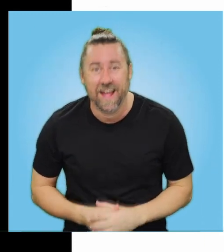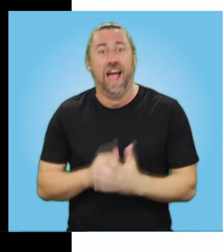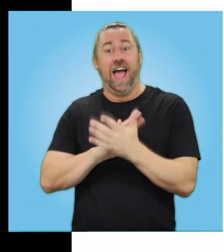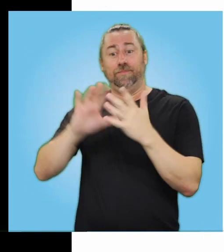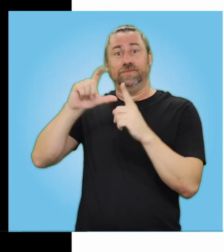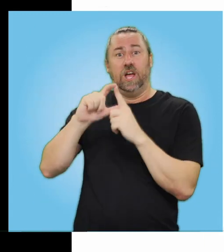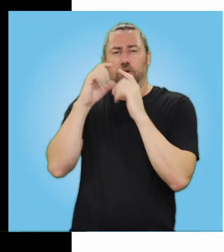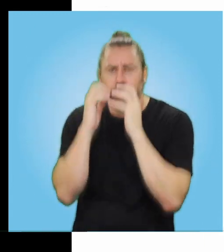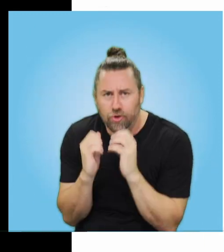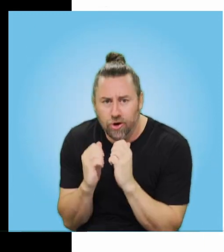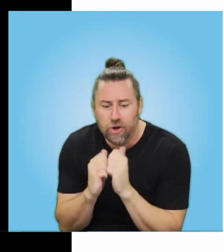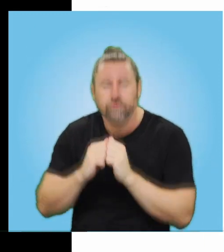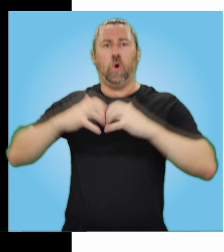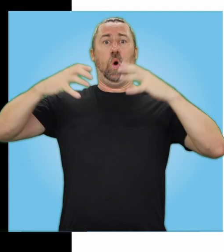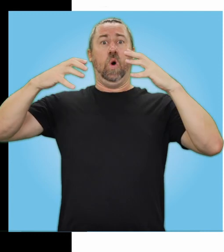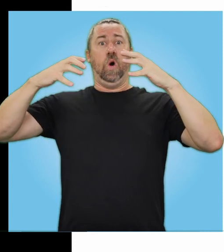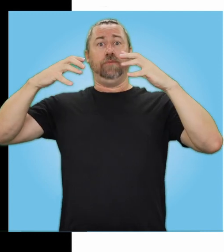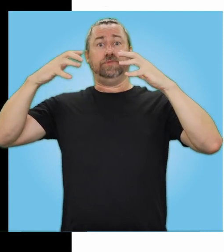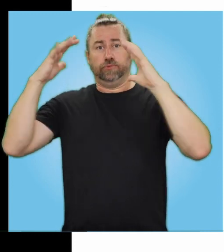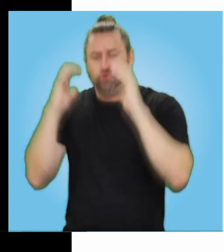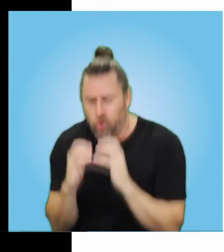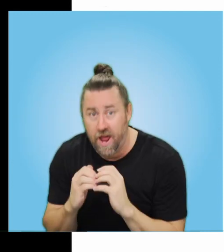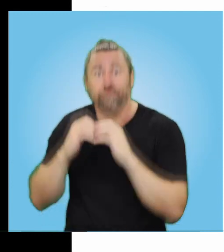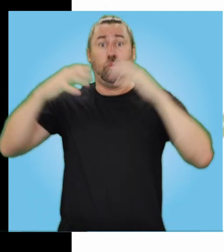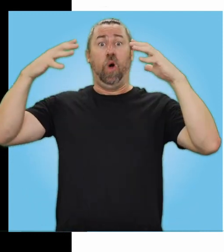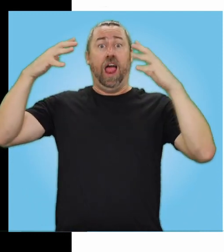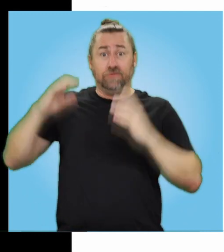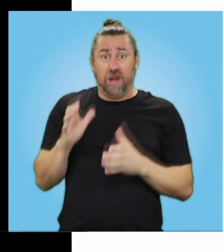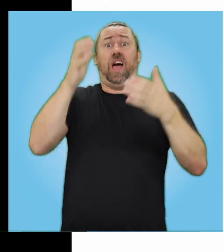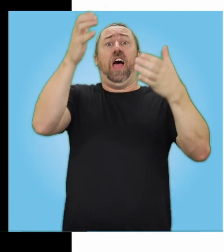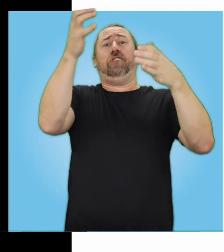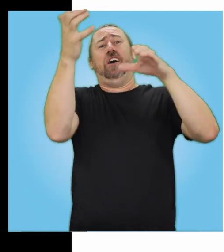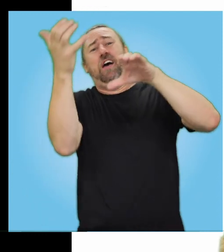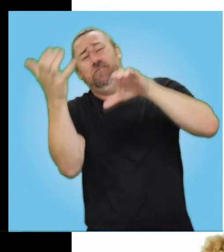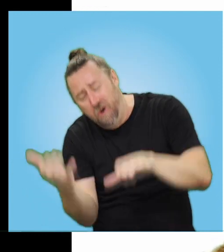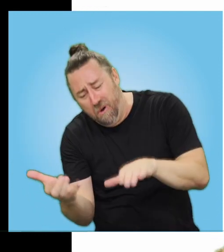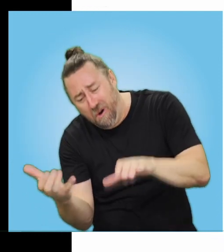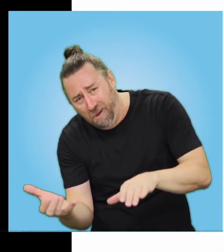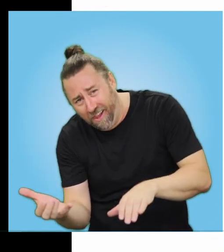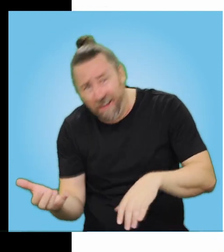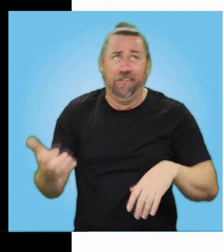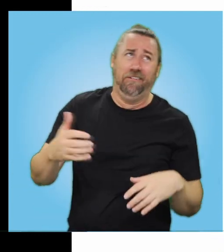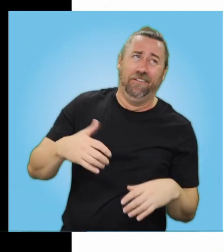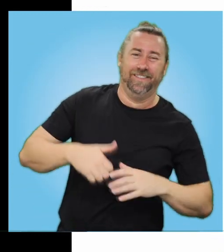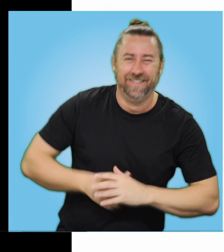Humpty Dumpty Short, Humpty Dumpty Tall. Humpty Dumpty Short and Tall, Humpty Dumpty Had a Great Fall.